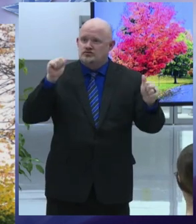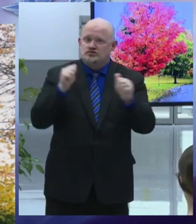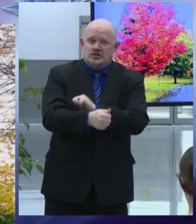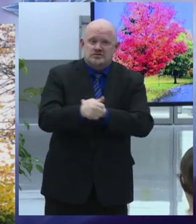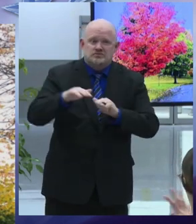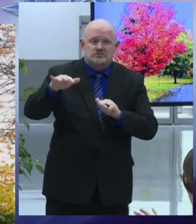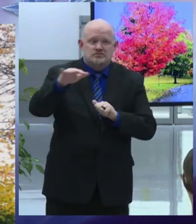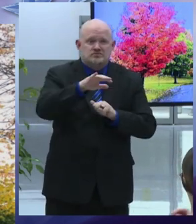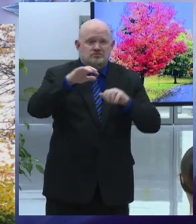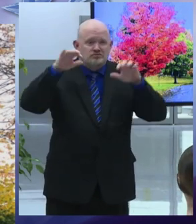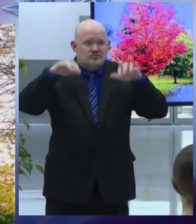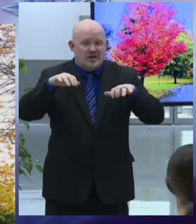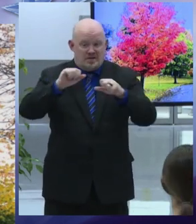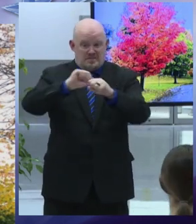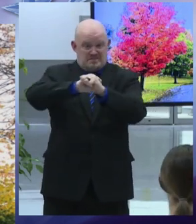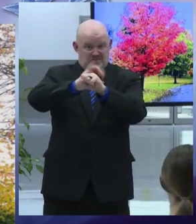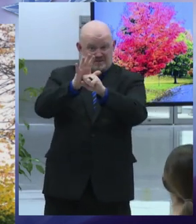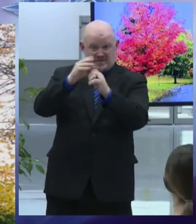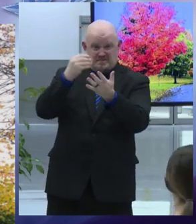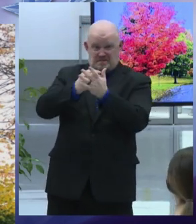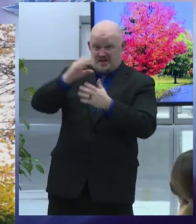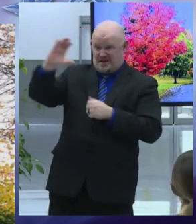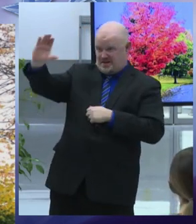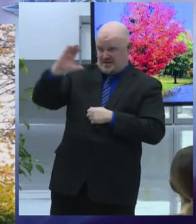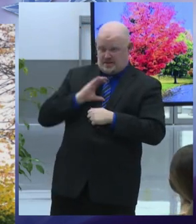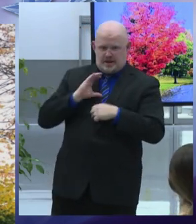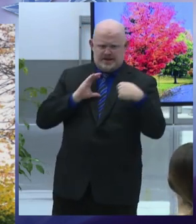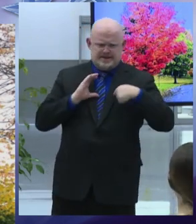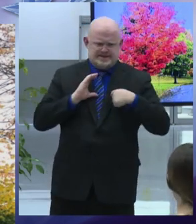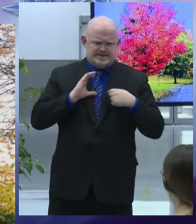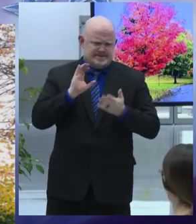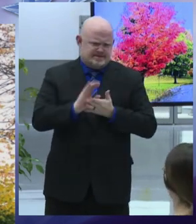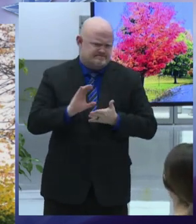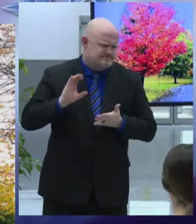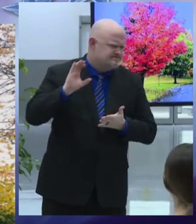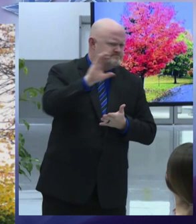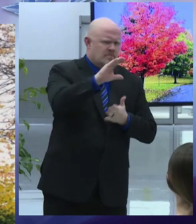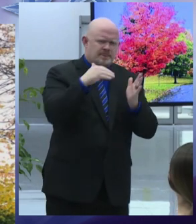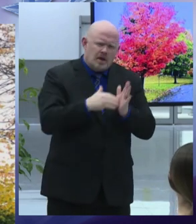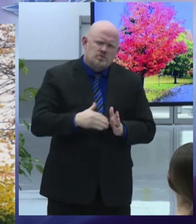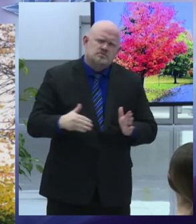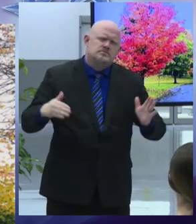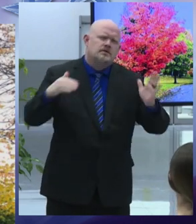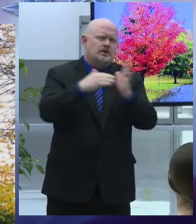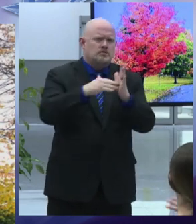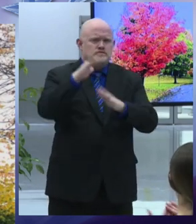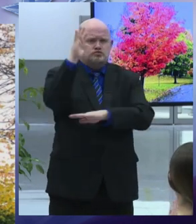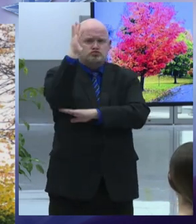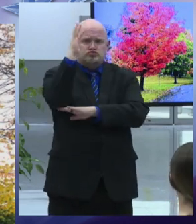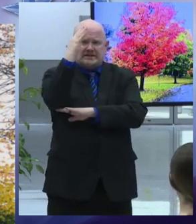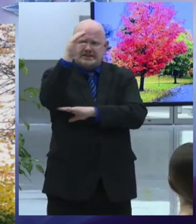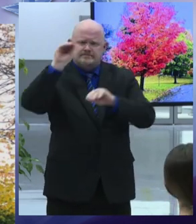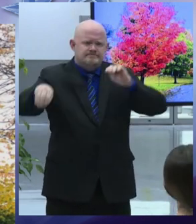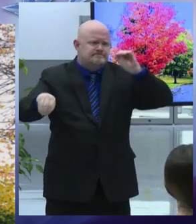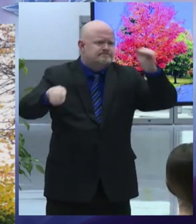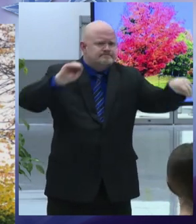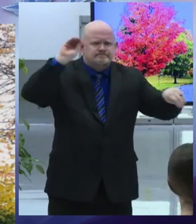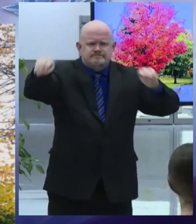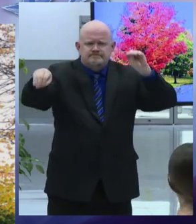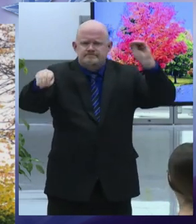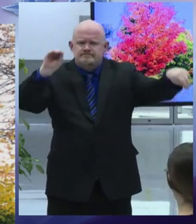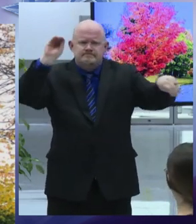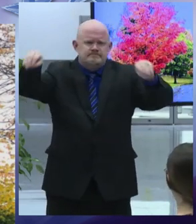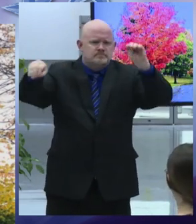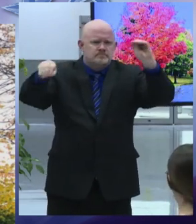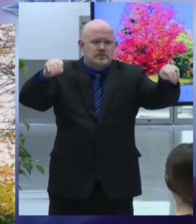of the urban forest master plan we will plant and care for thousands of trees in the city especially in places that are barren of any substantial tree cover